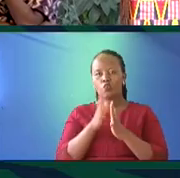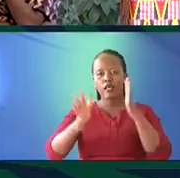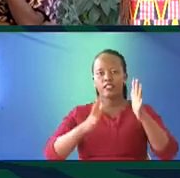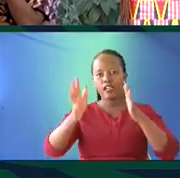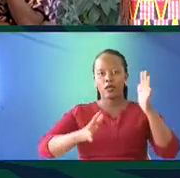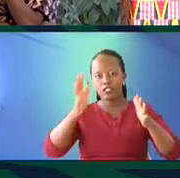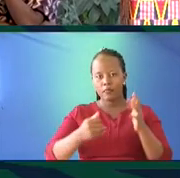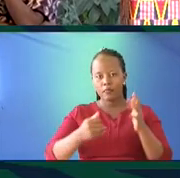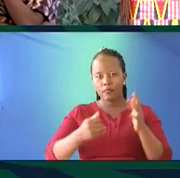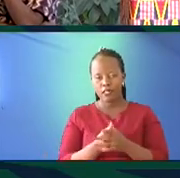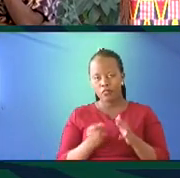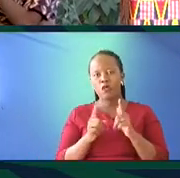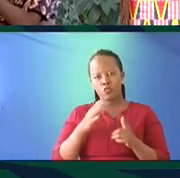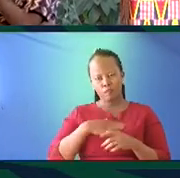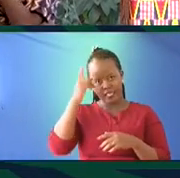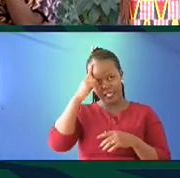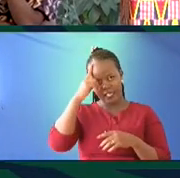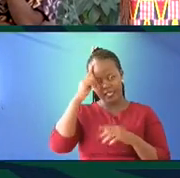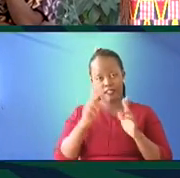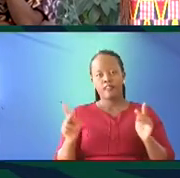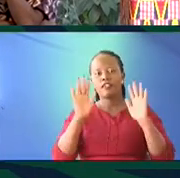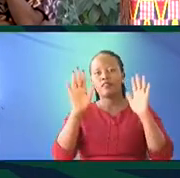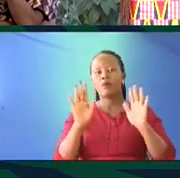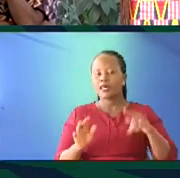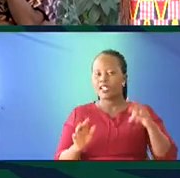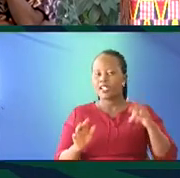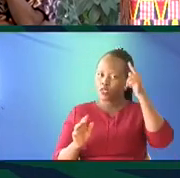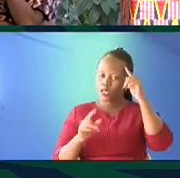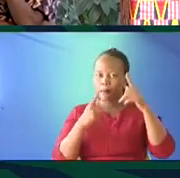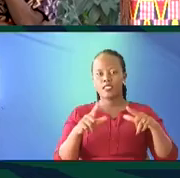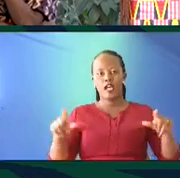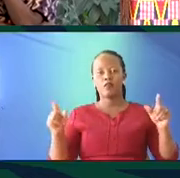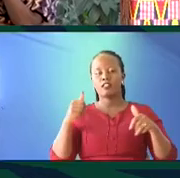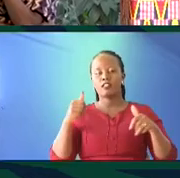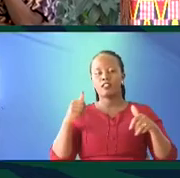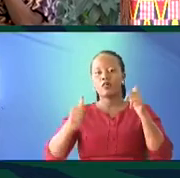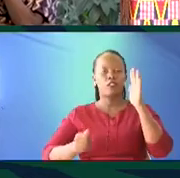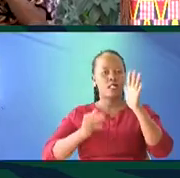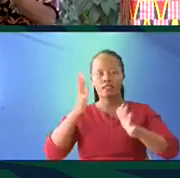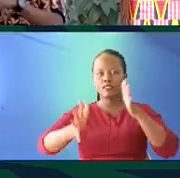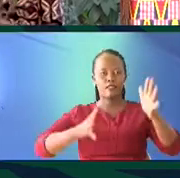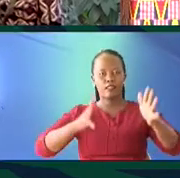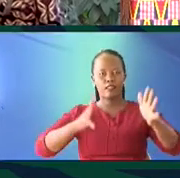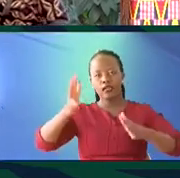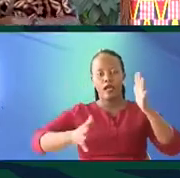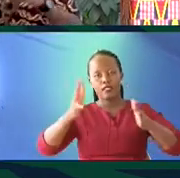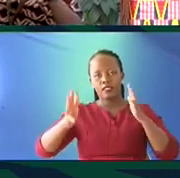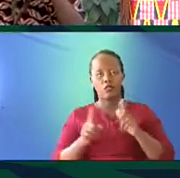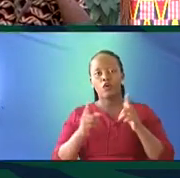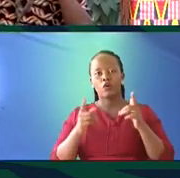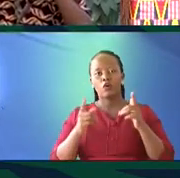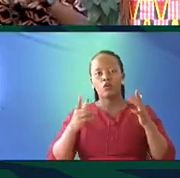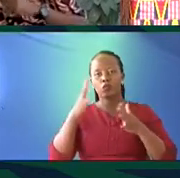interpreting, and I think it's important for us to also start to think about languages that are signed, that our bodies are